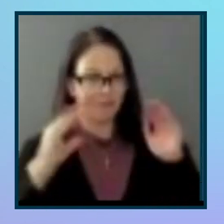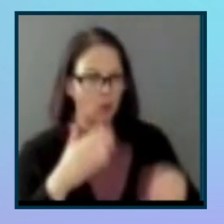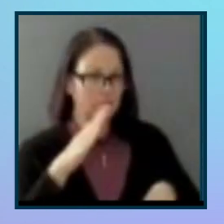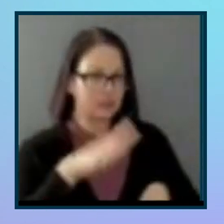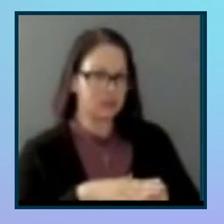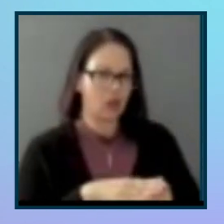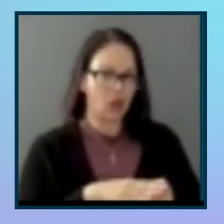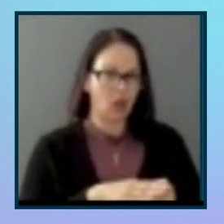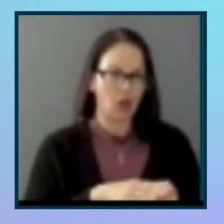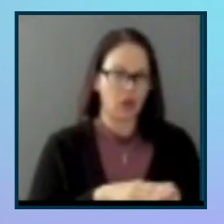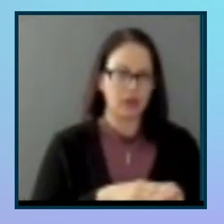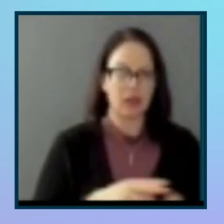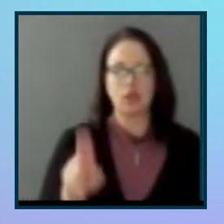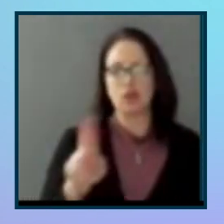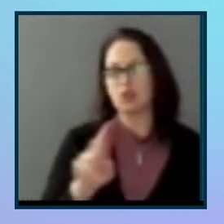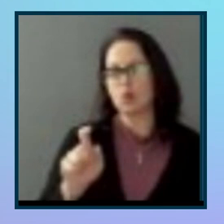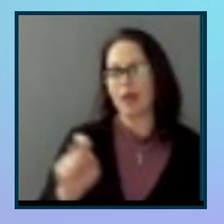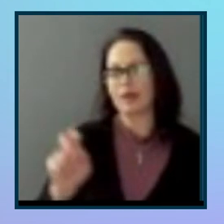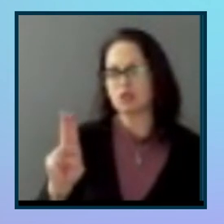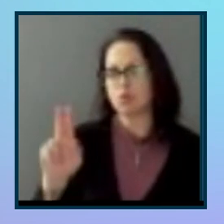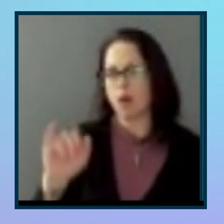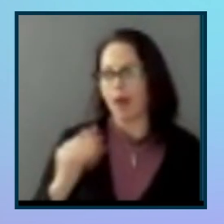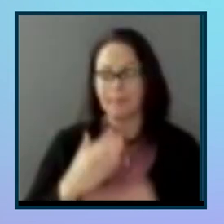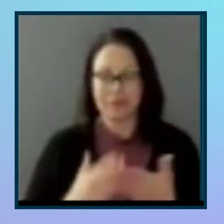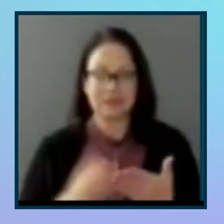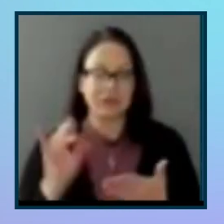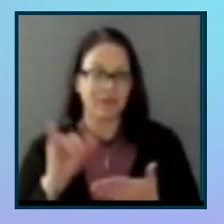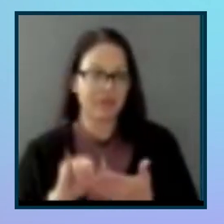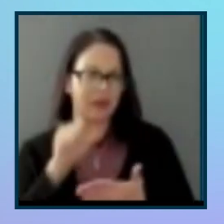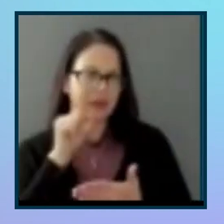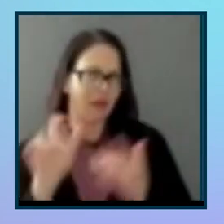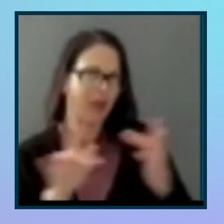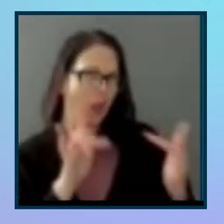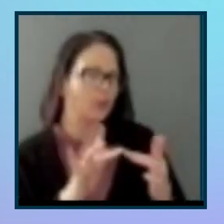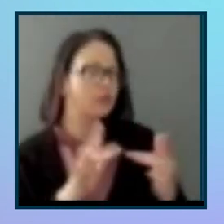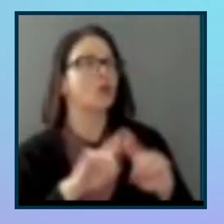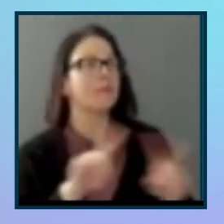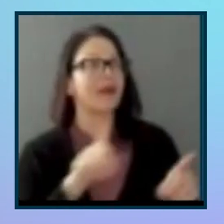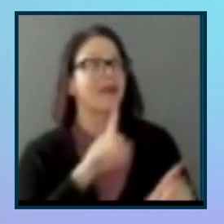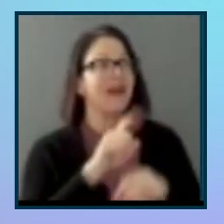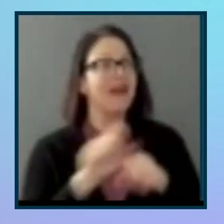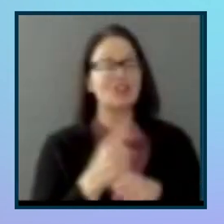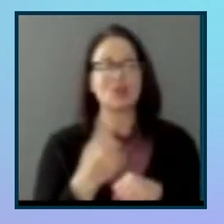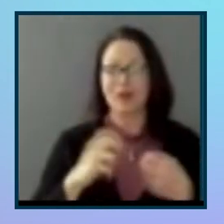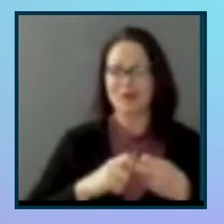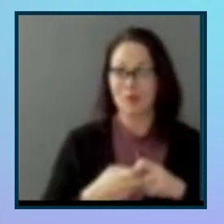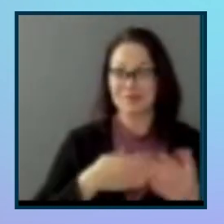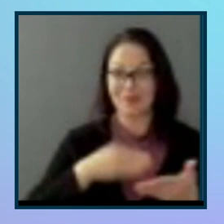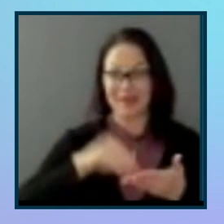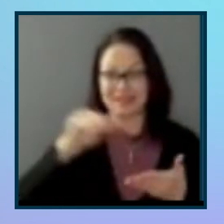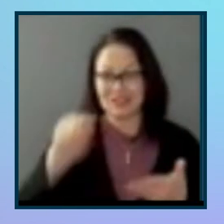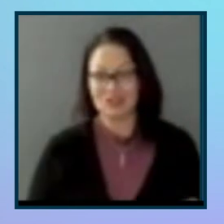of the UX, UI pieces of it. And not so much outreach, but actually one of the problems that my students have been given